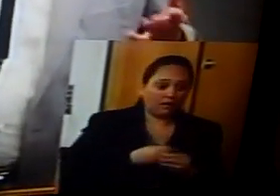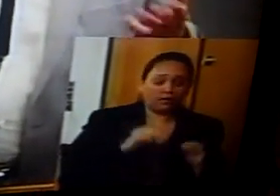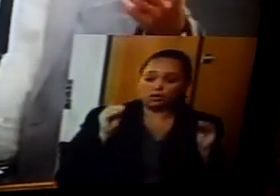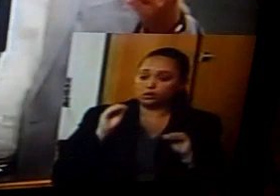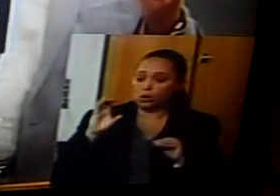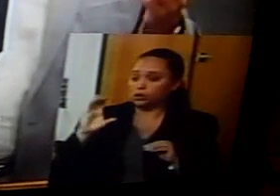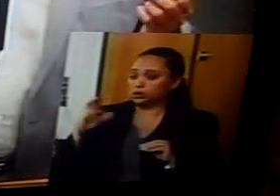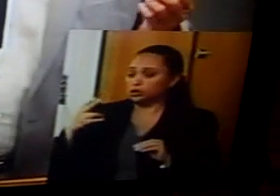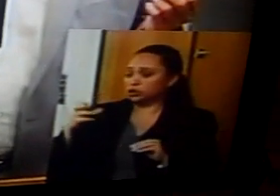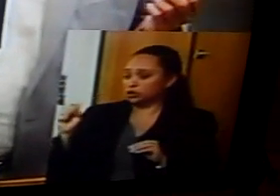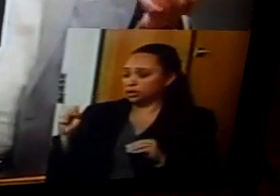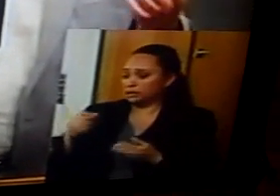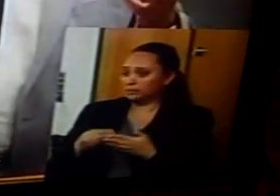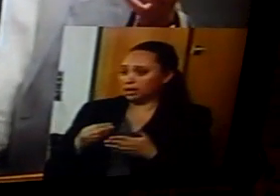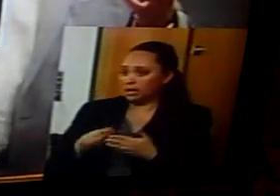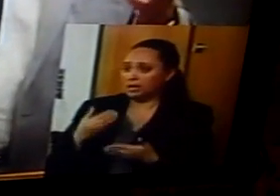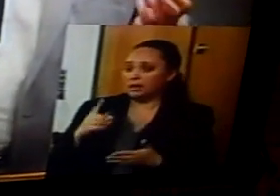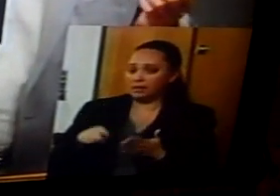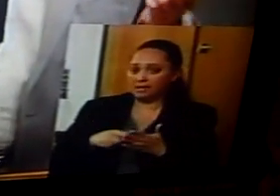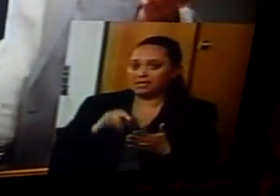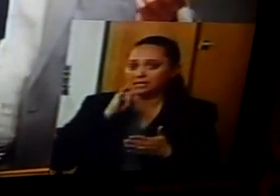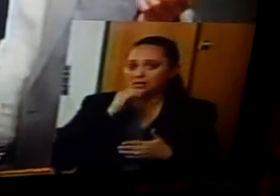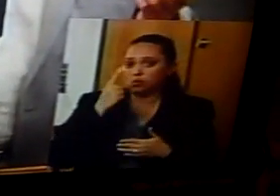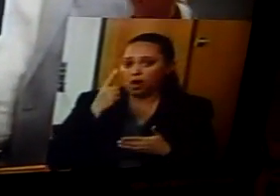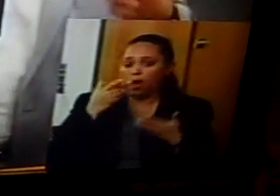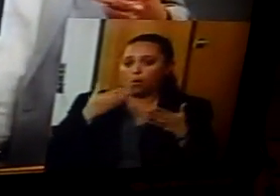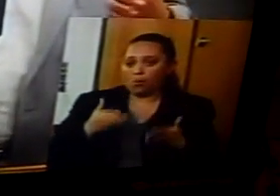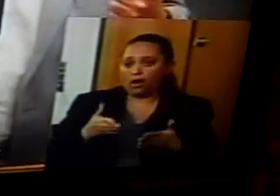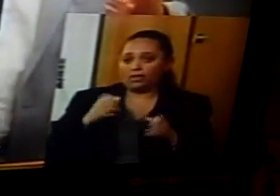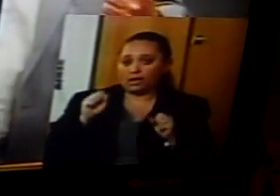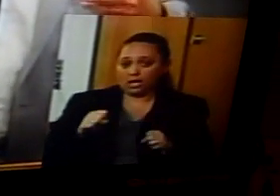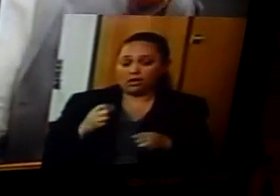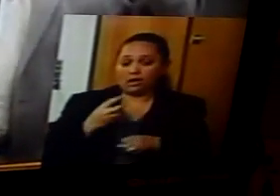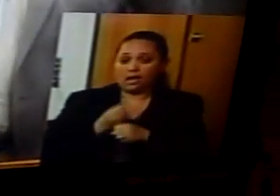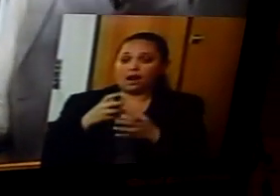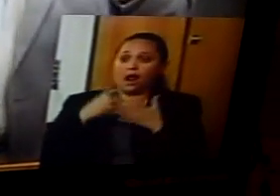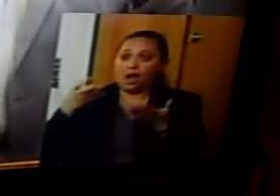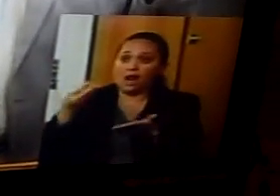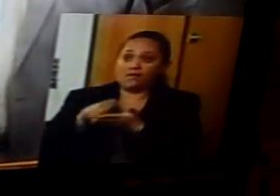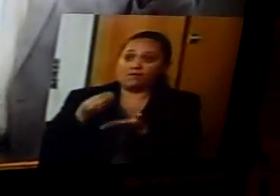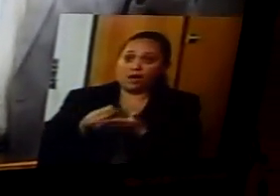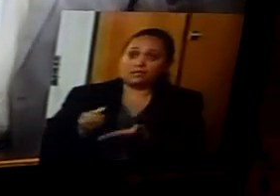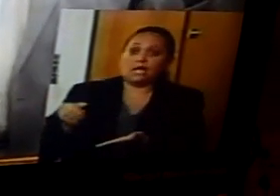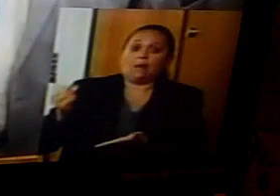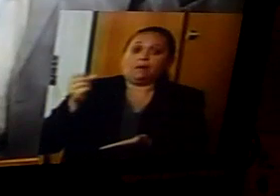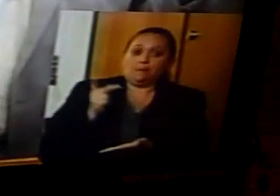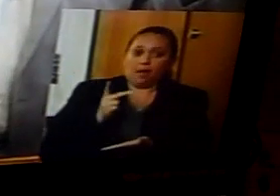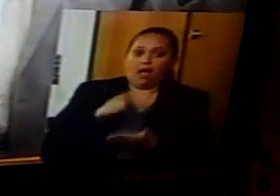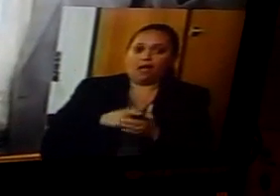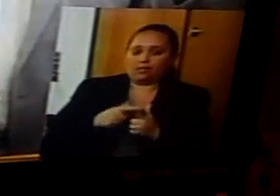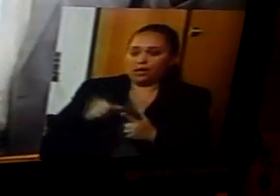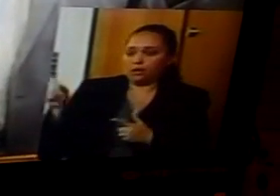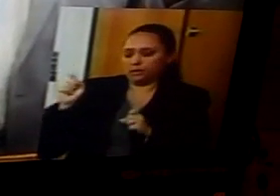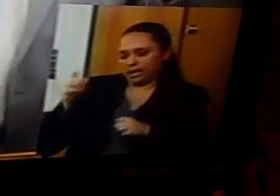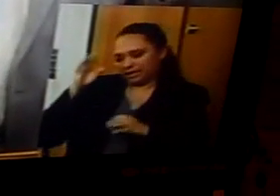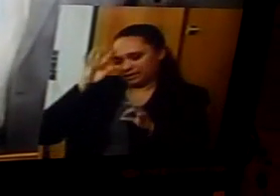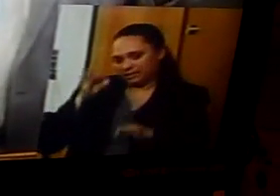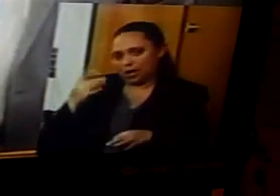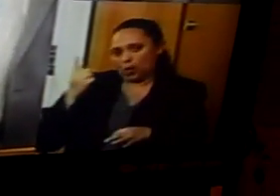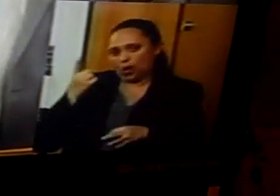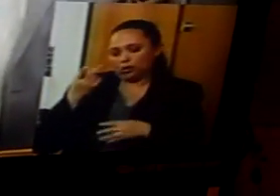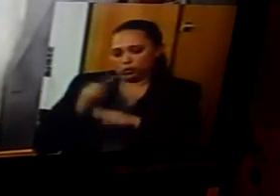This is one way that you could probably get a substantial amount of funds coming back and then you would decide where do you want to put them.